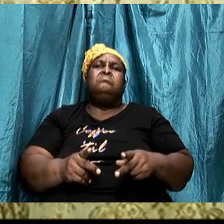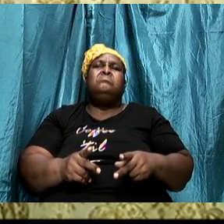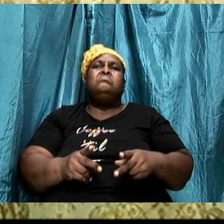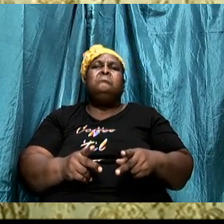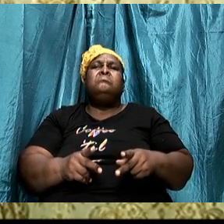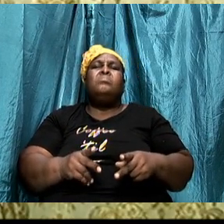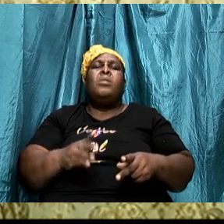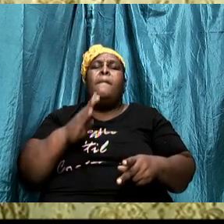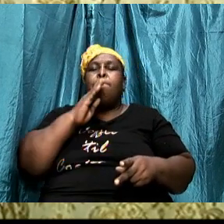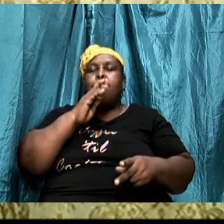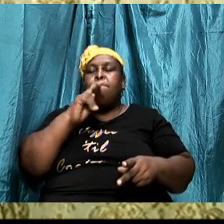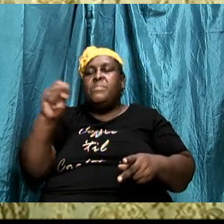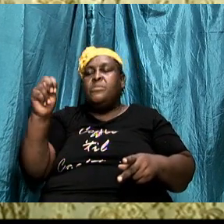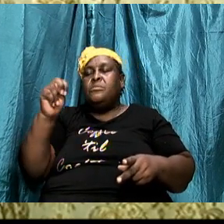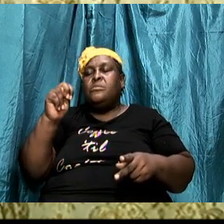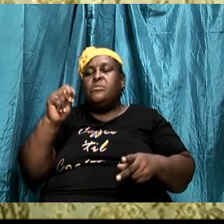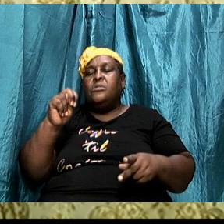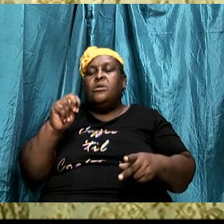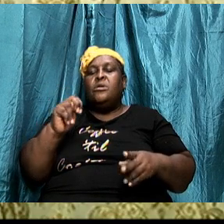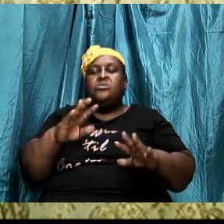being a child of God